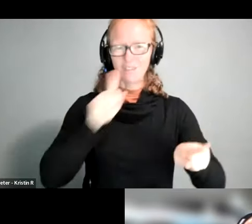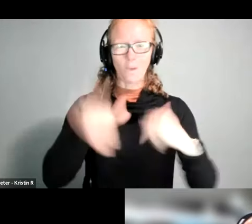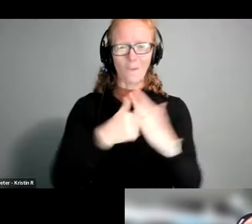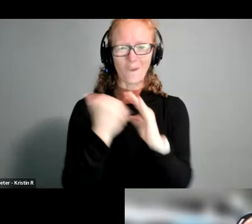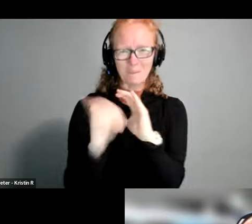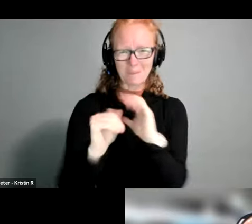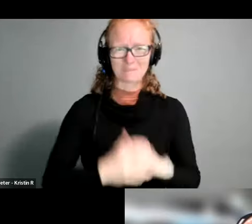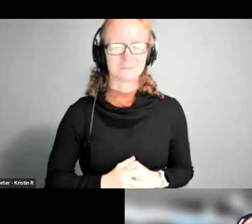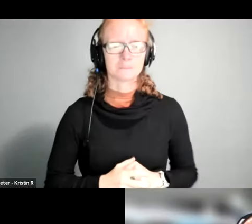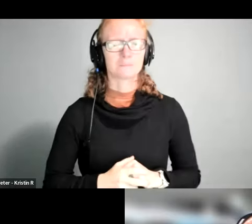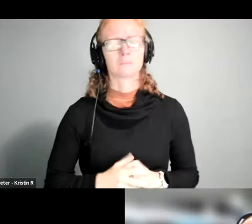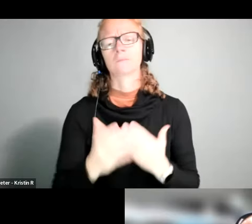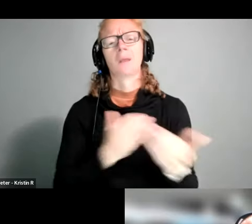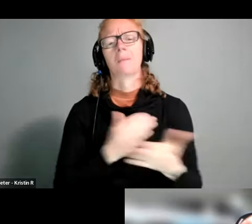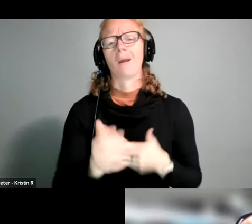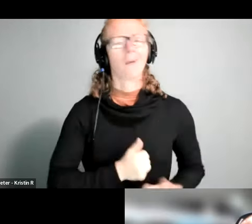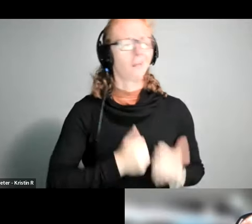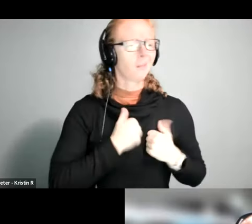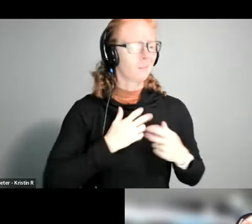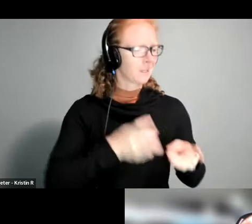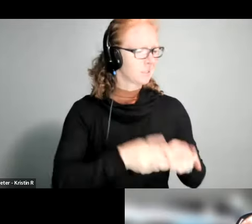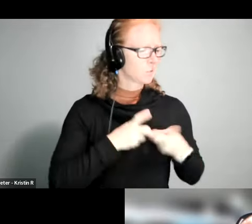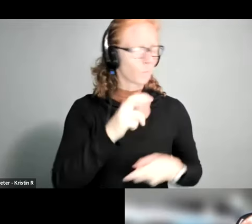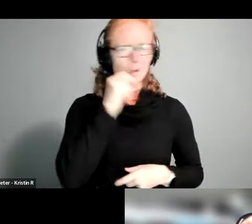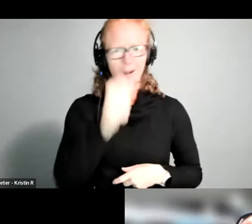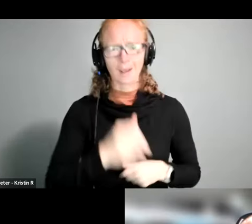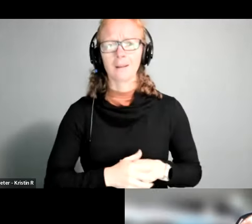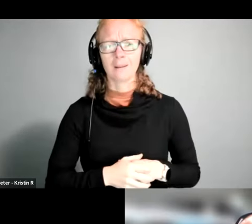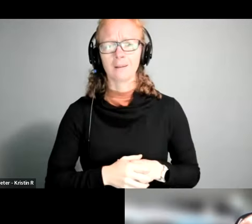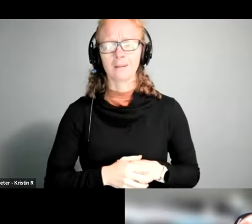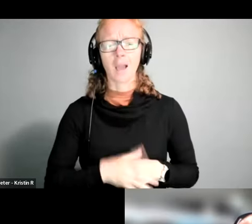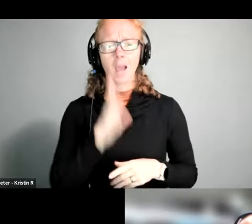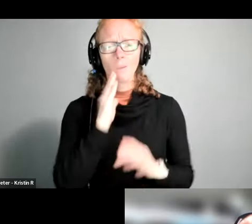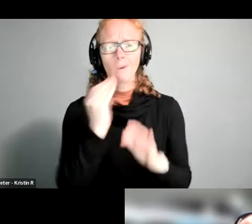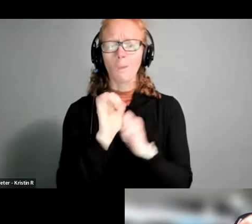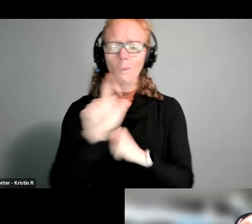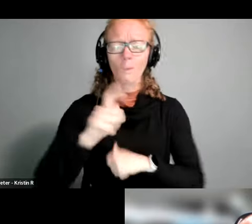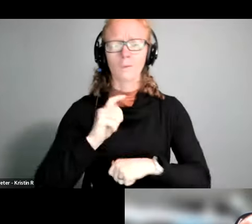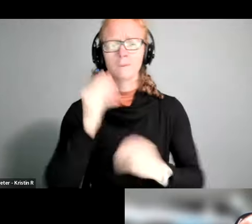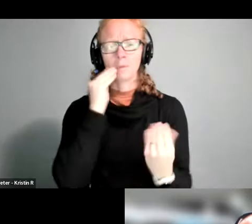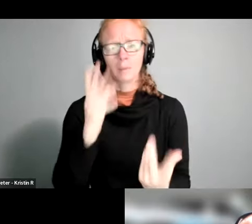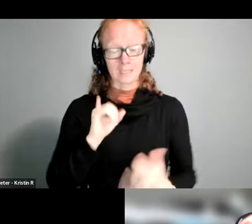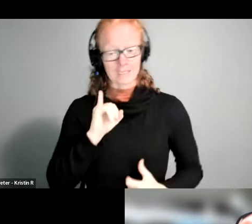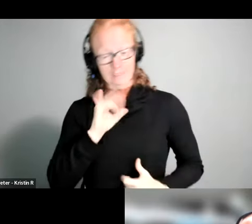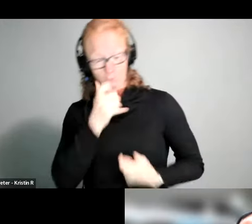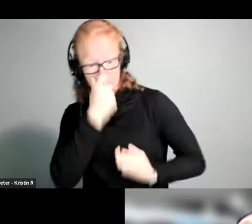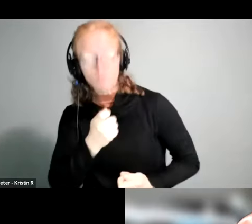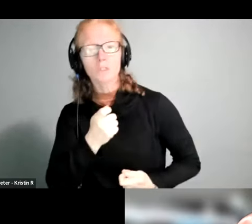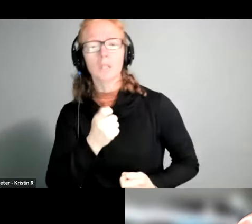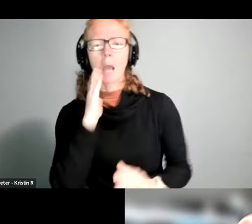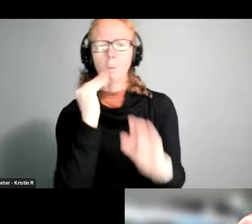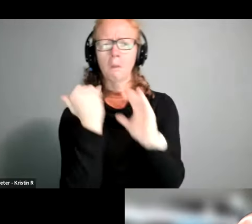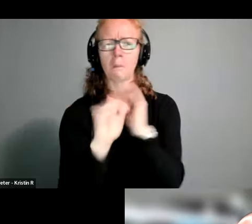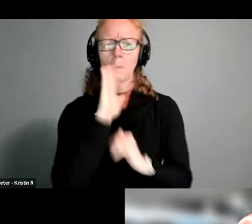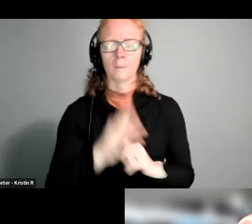system doesn't matter whether you live in my district or not we're happy to send out all information to whoever's interested and you can